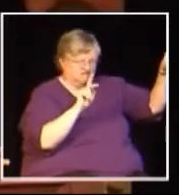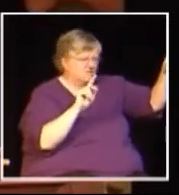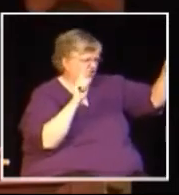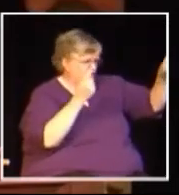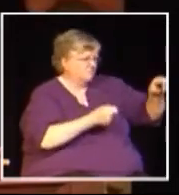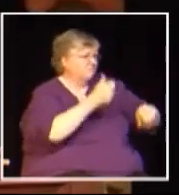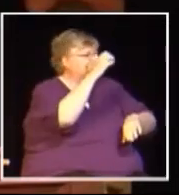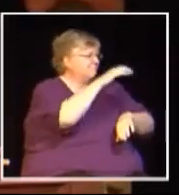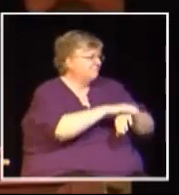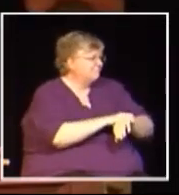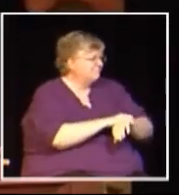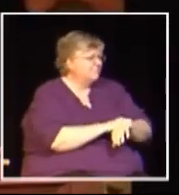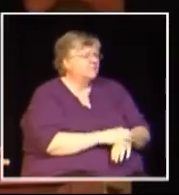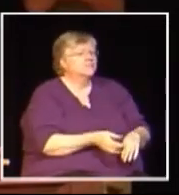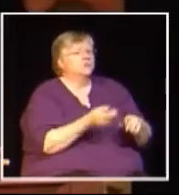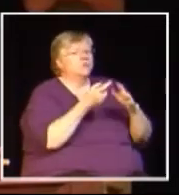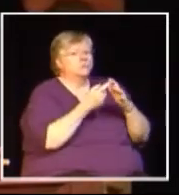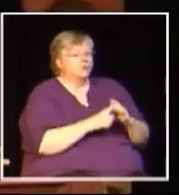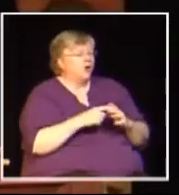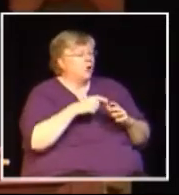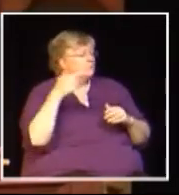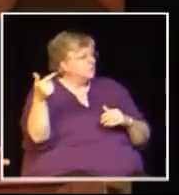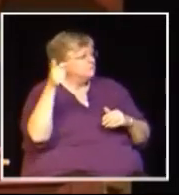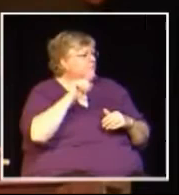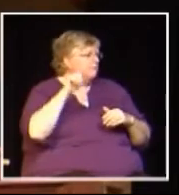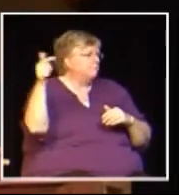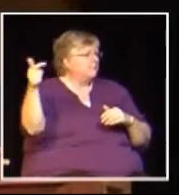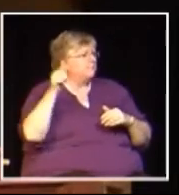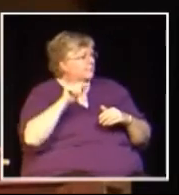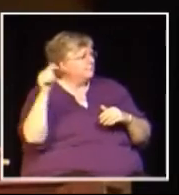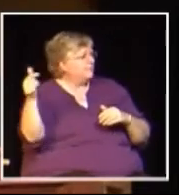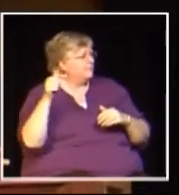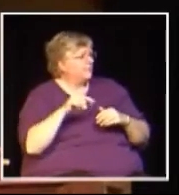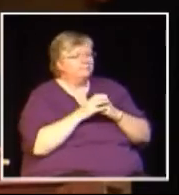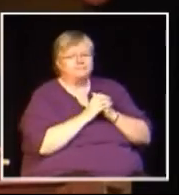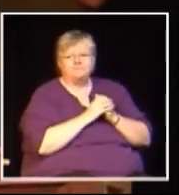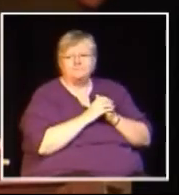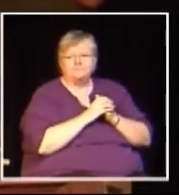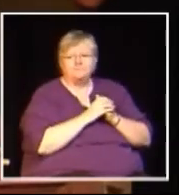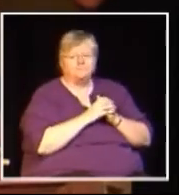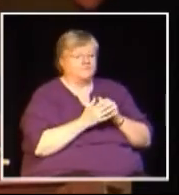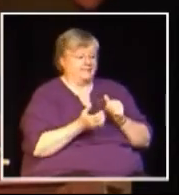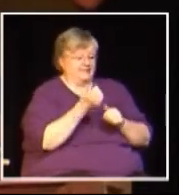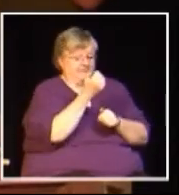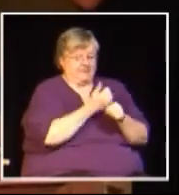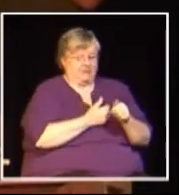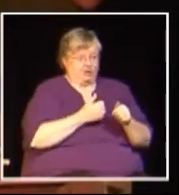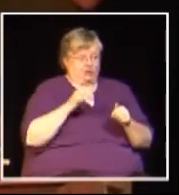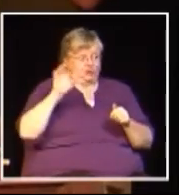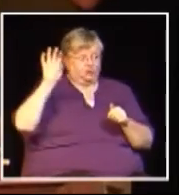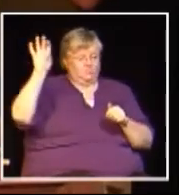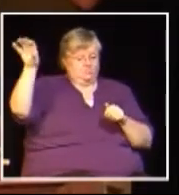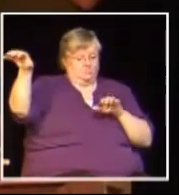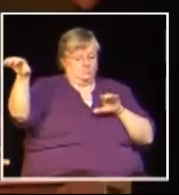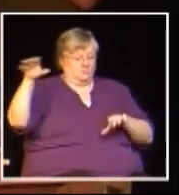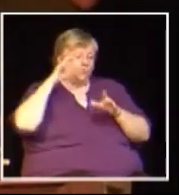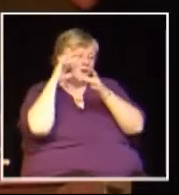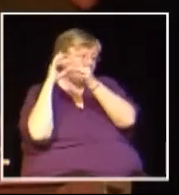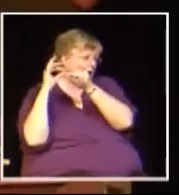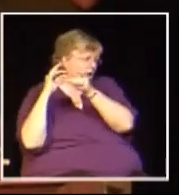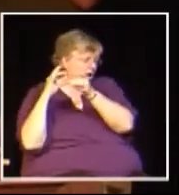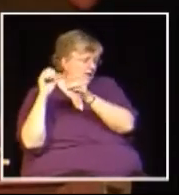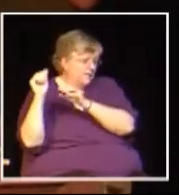should you need to go there. So let's get started. The order of tonight's presentations was done by a flip of the coin